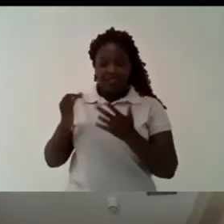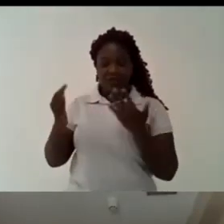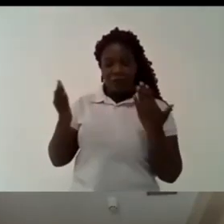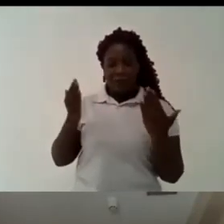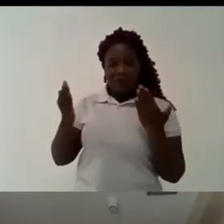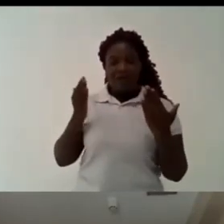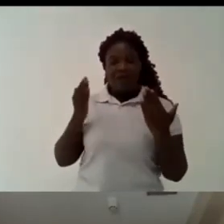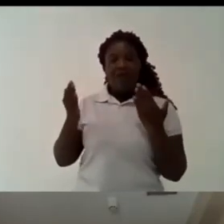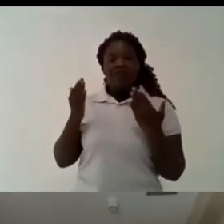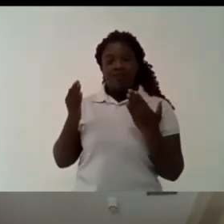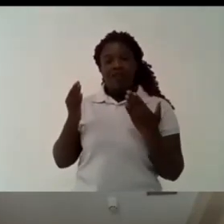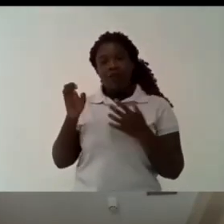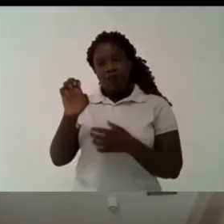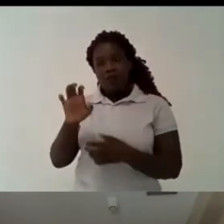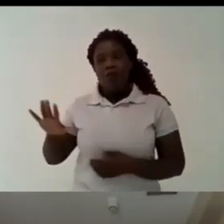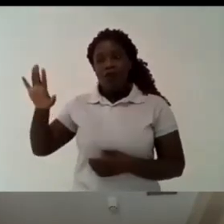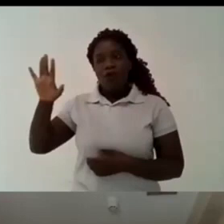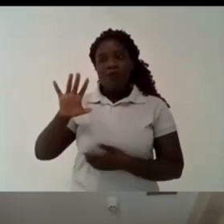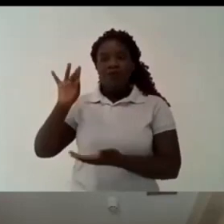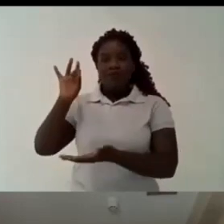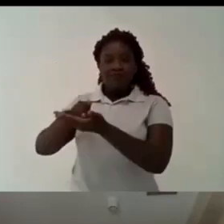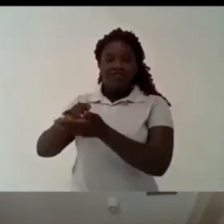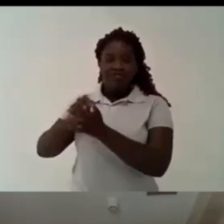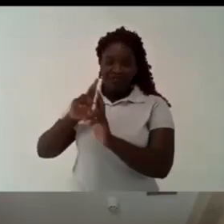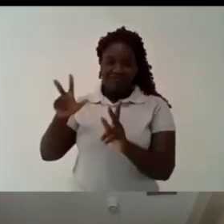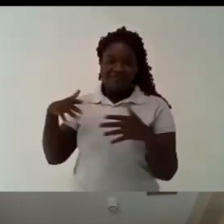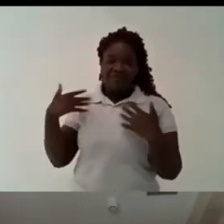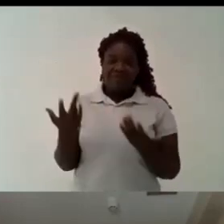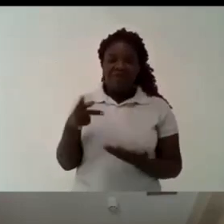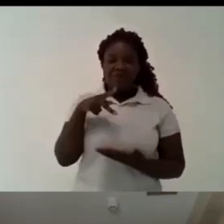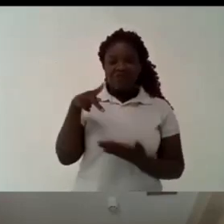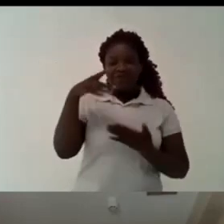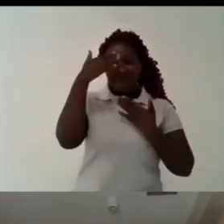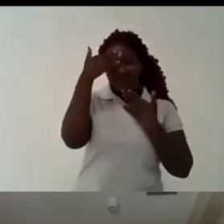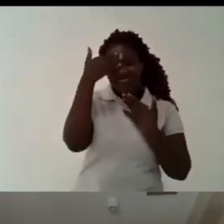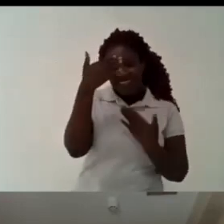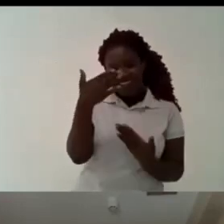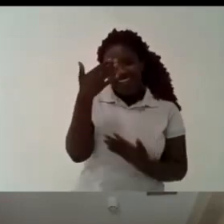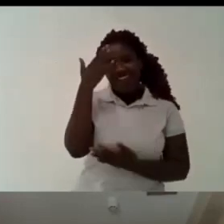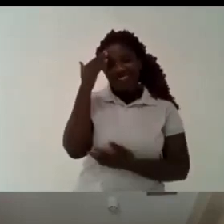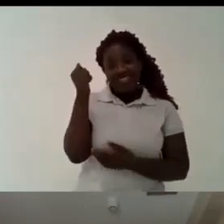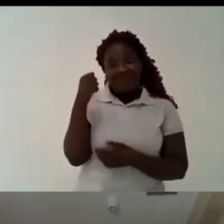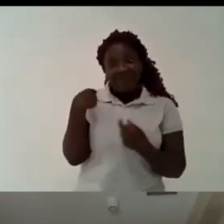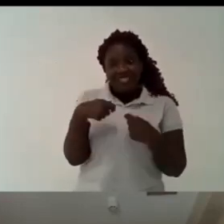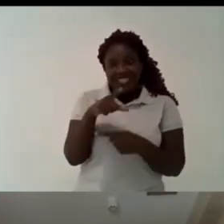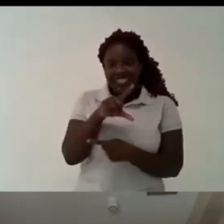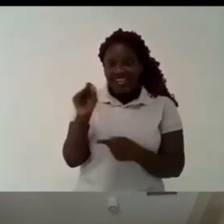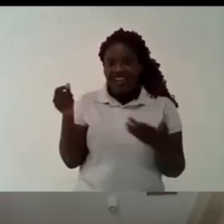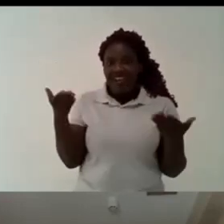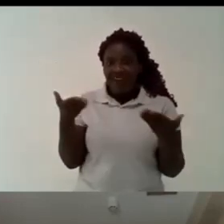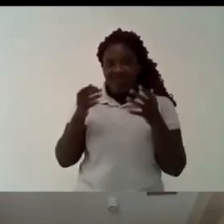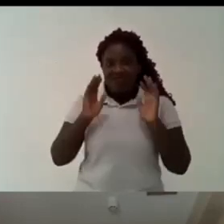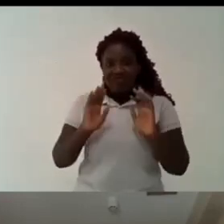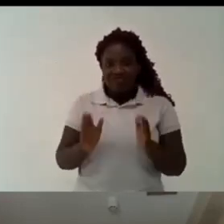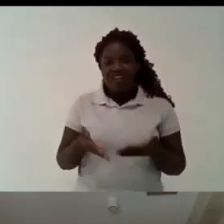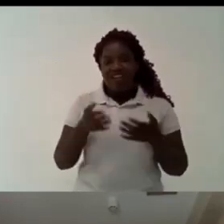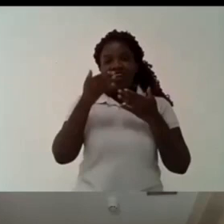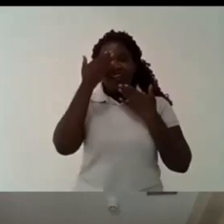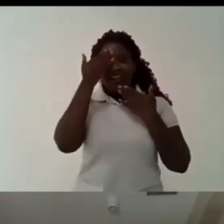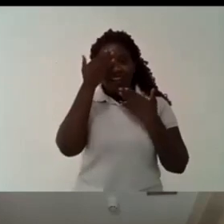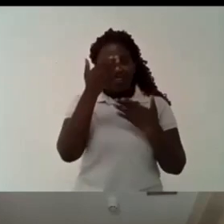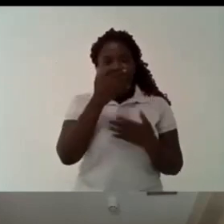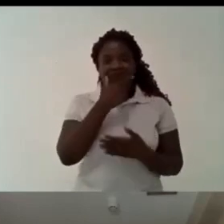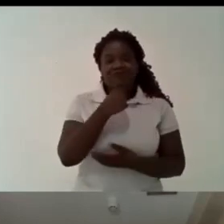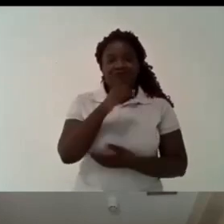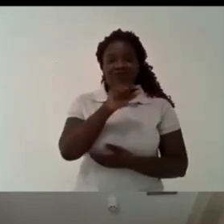know that you have to leave uh this uh panel now uh flavia flavia also